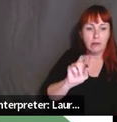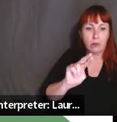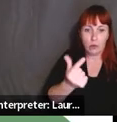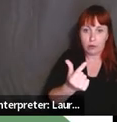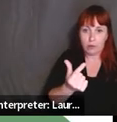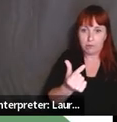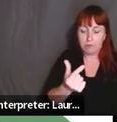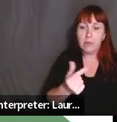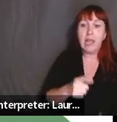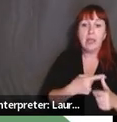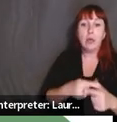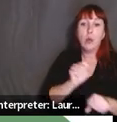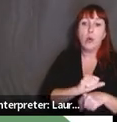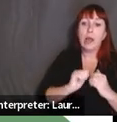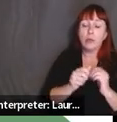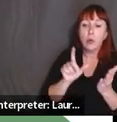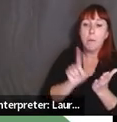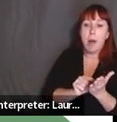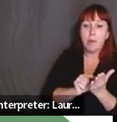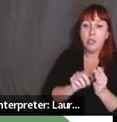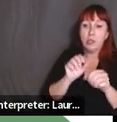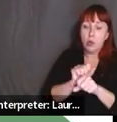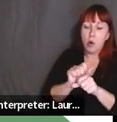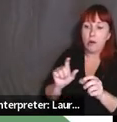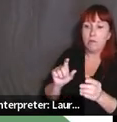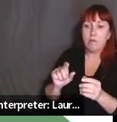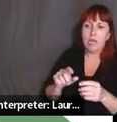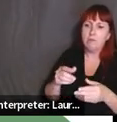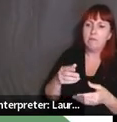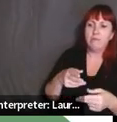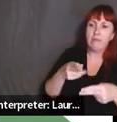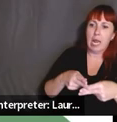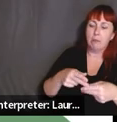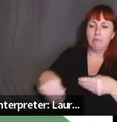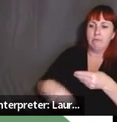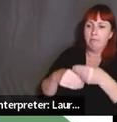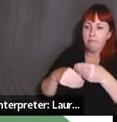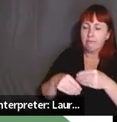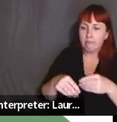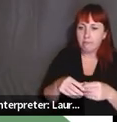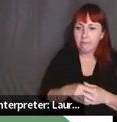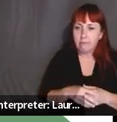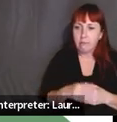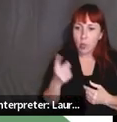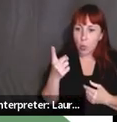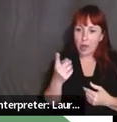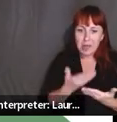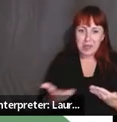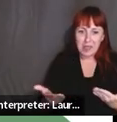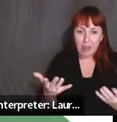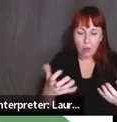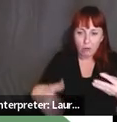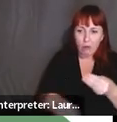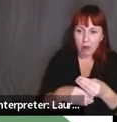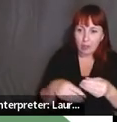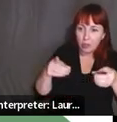publish your work on the website and disperse the appropriate stakeholders. And one of the thing that I, that I can't, uh, that I'd be remiss in, in mentioning as